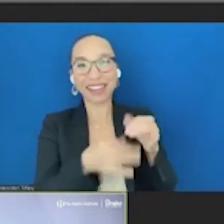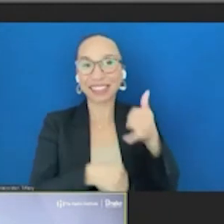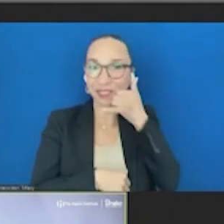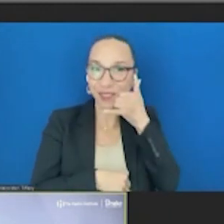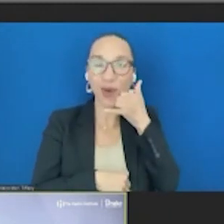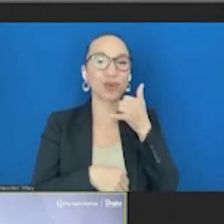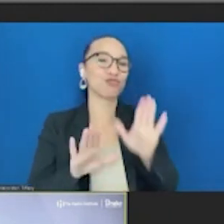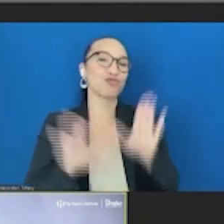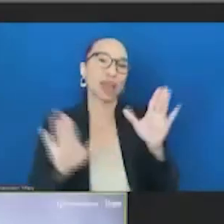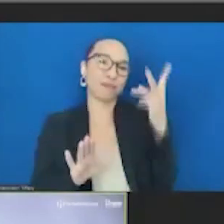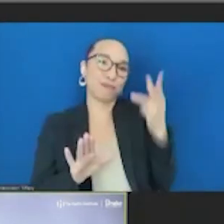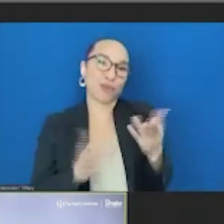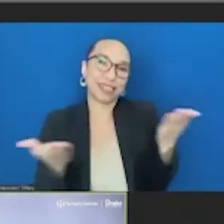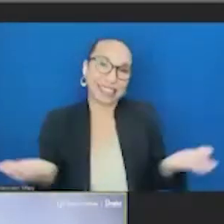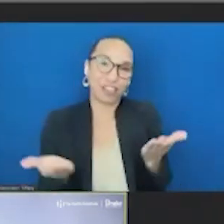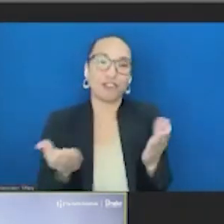to talk.